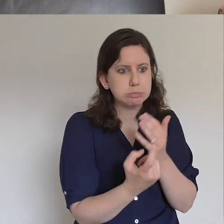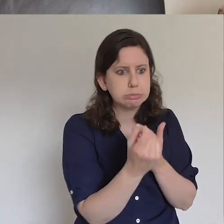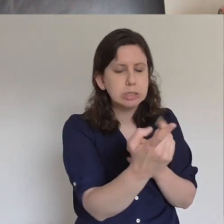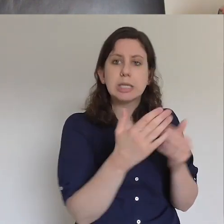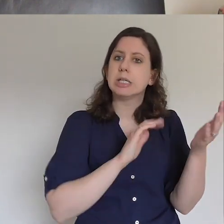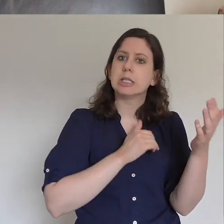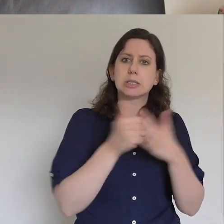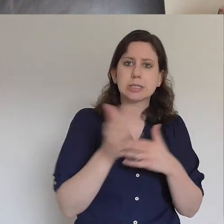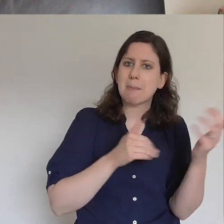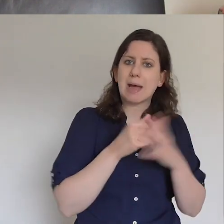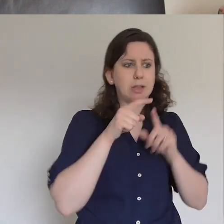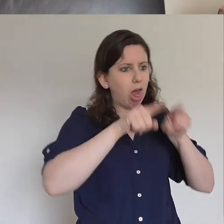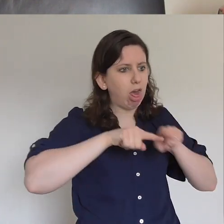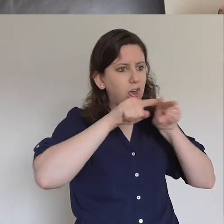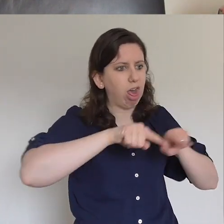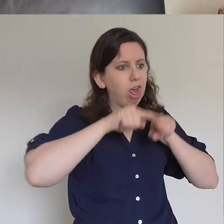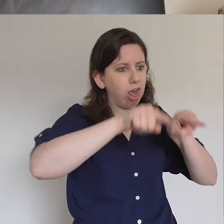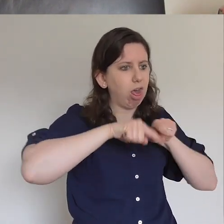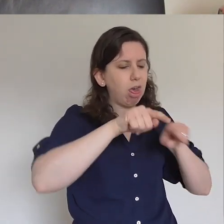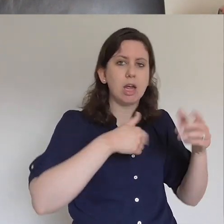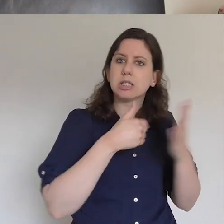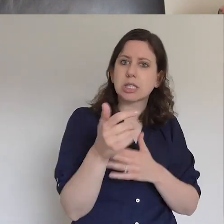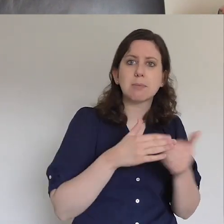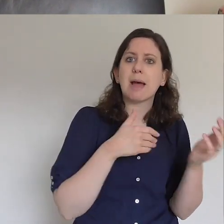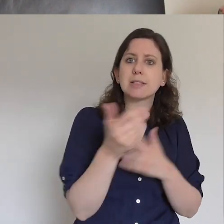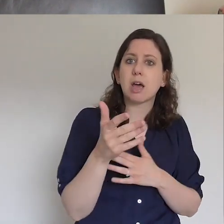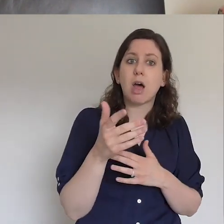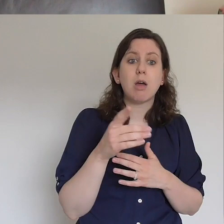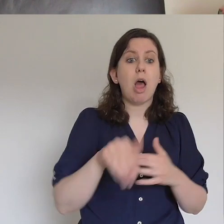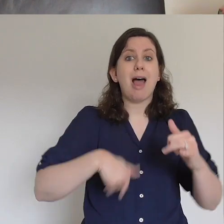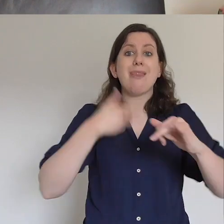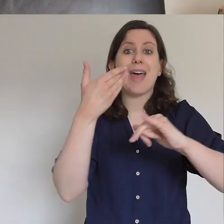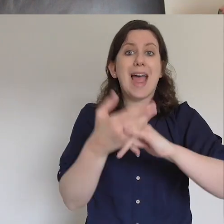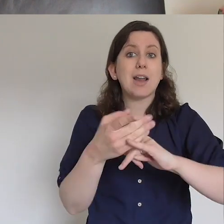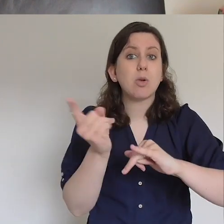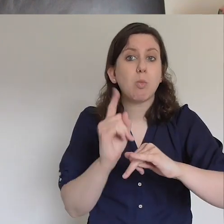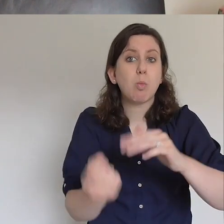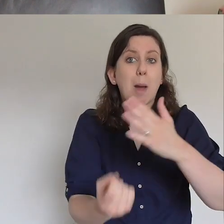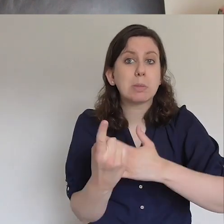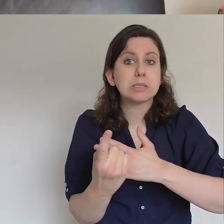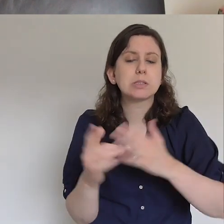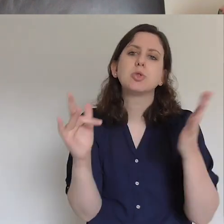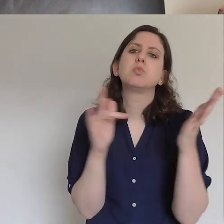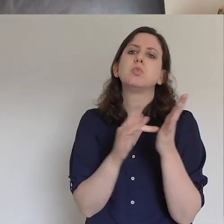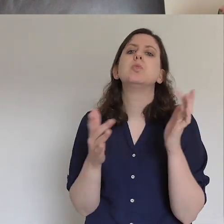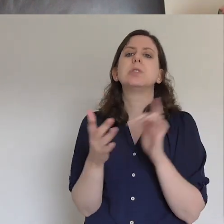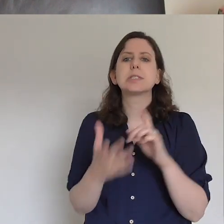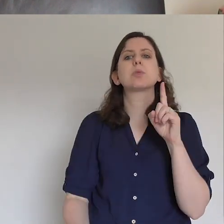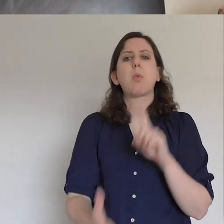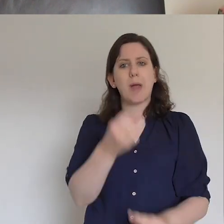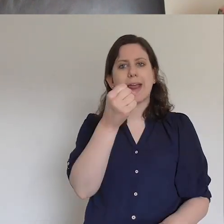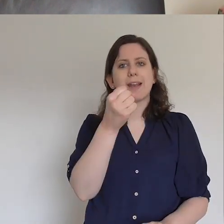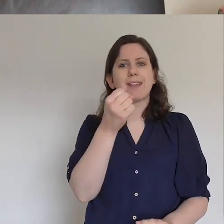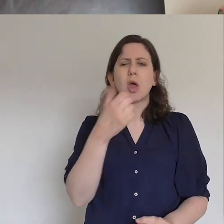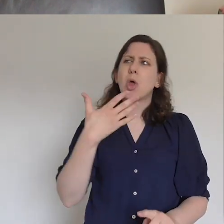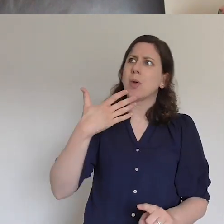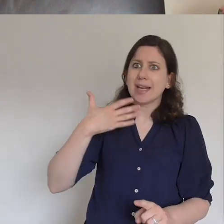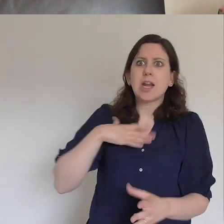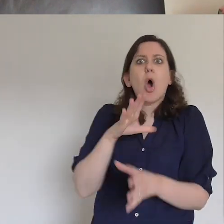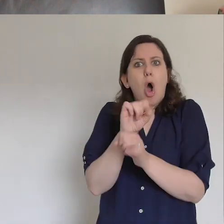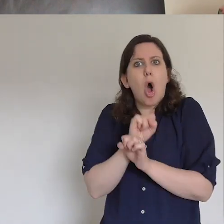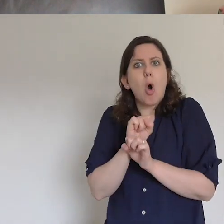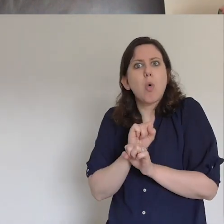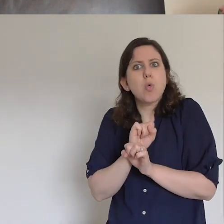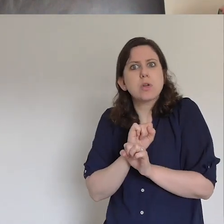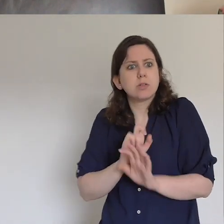story, whether you look at the good or the bad things ahead, the end of the story is the same. Jesus wins. And we've got to start living in that confidence a bit more. Our